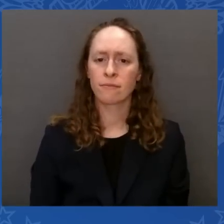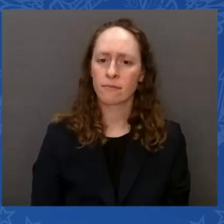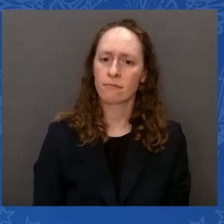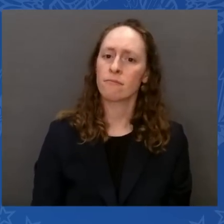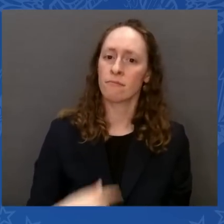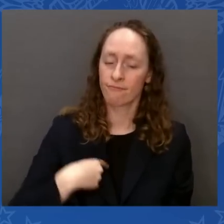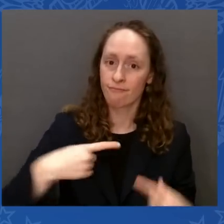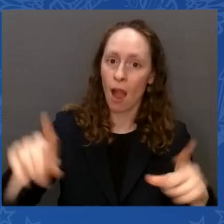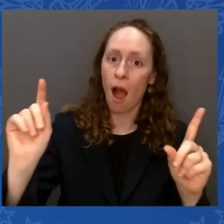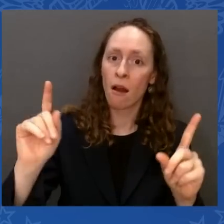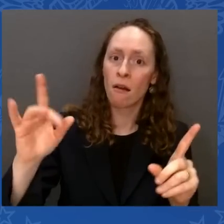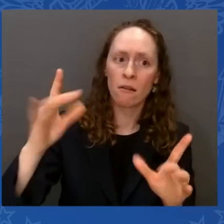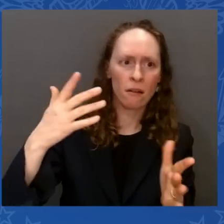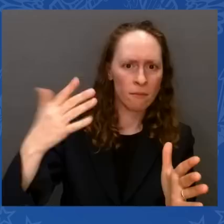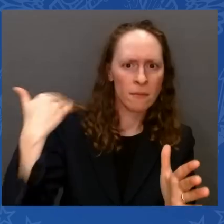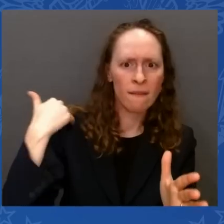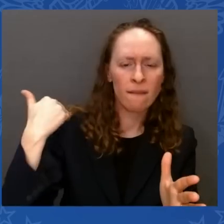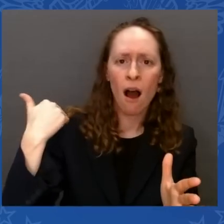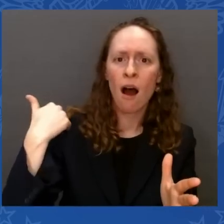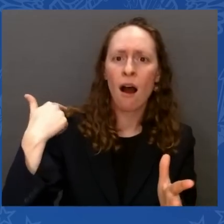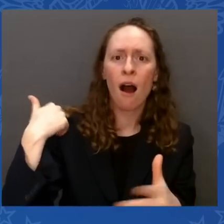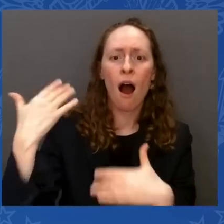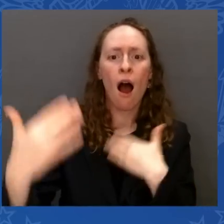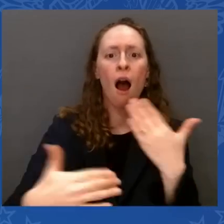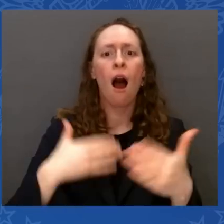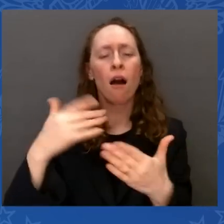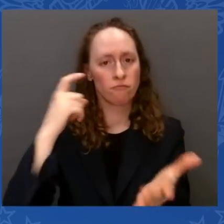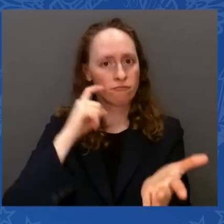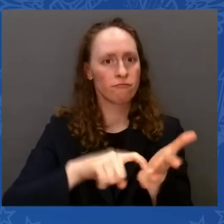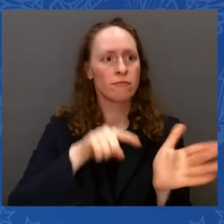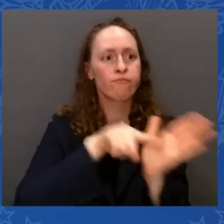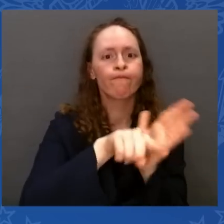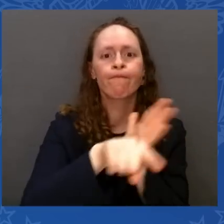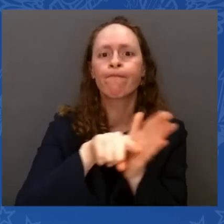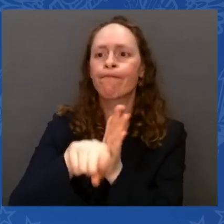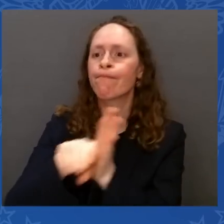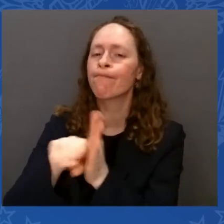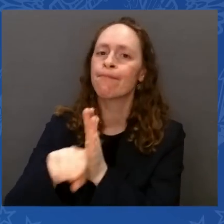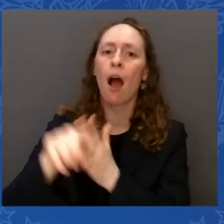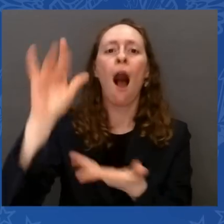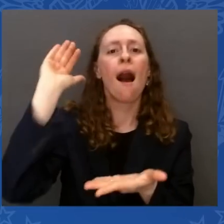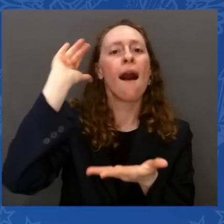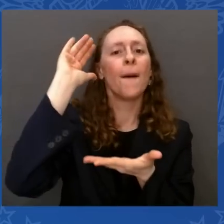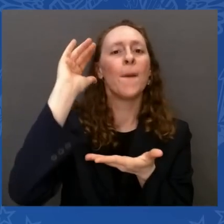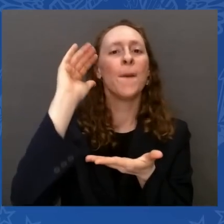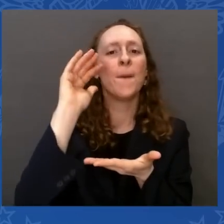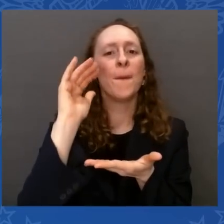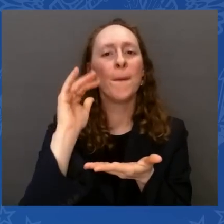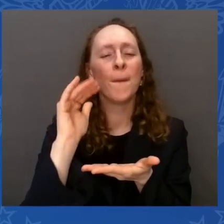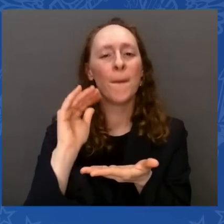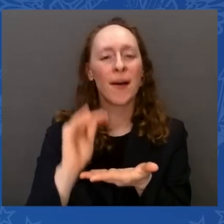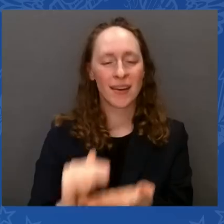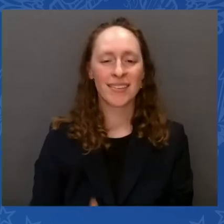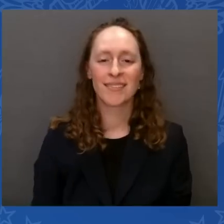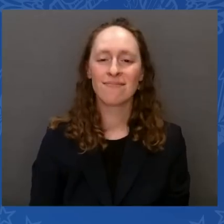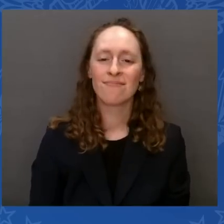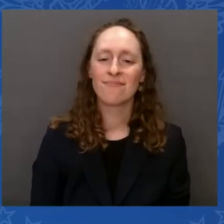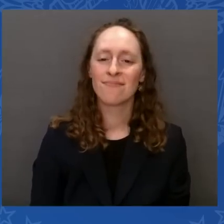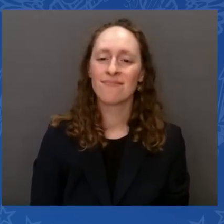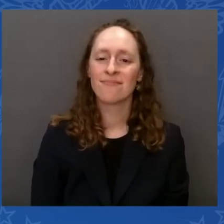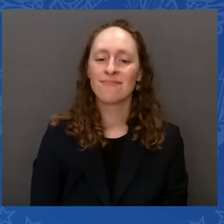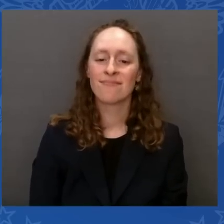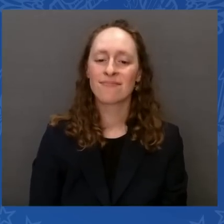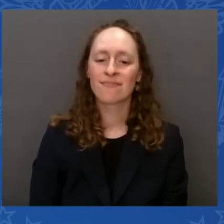example, think the tax system is fair. Go ask anybody. Ask your friends or acquaintances who are making two, three, four, or 500,000 bucks a year. Is it fair?